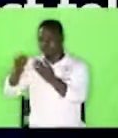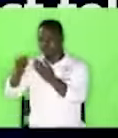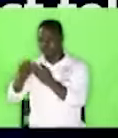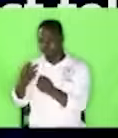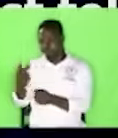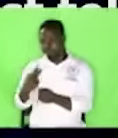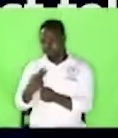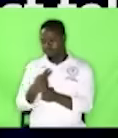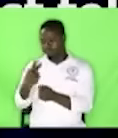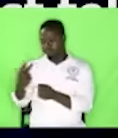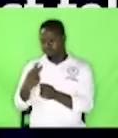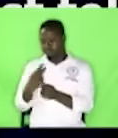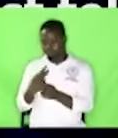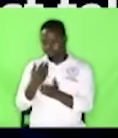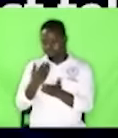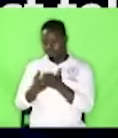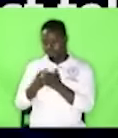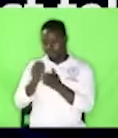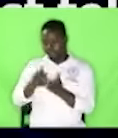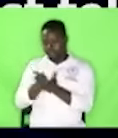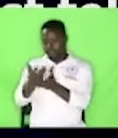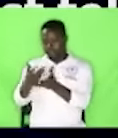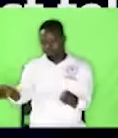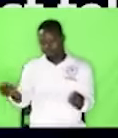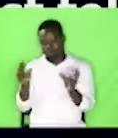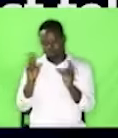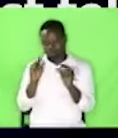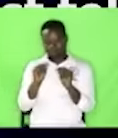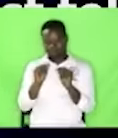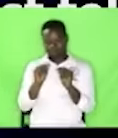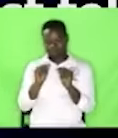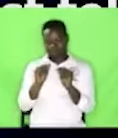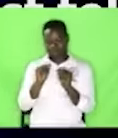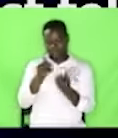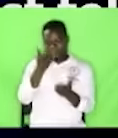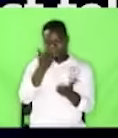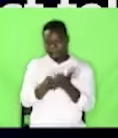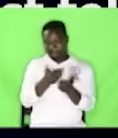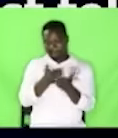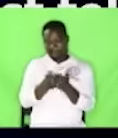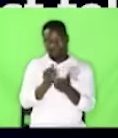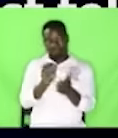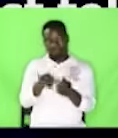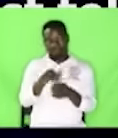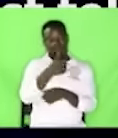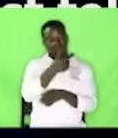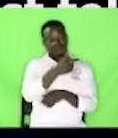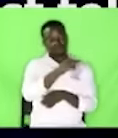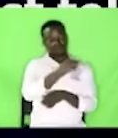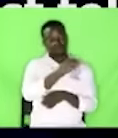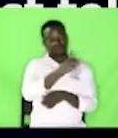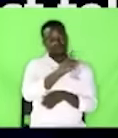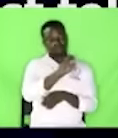money can't settle this matter. This is the Gibeonites and King David. David